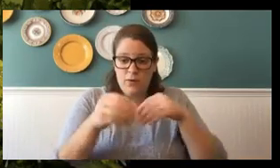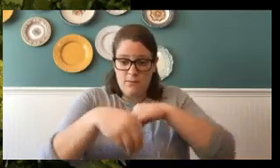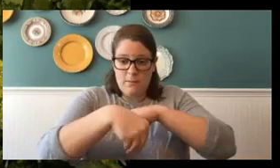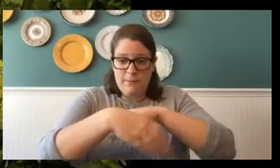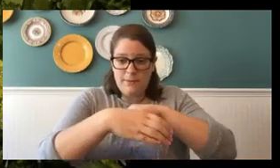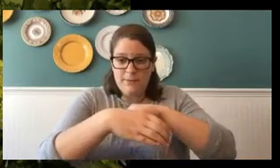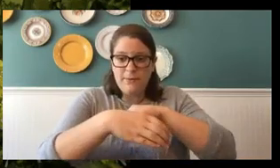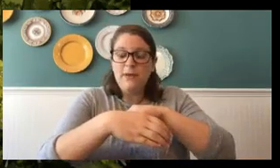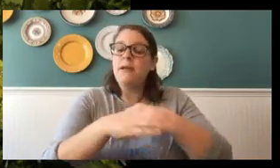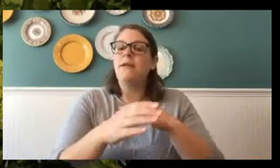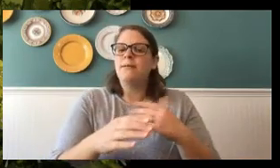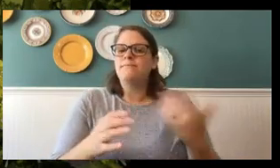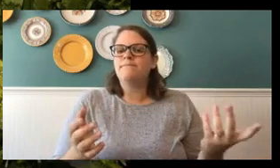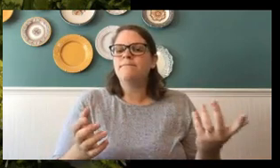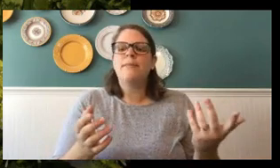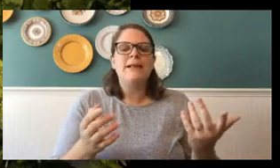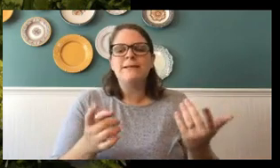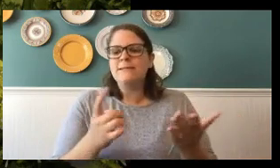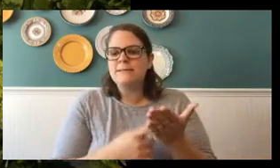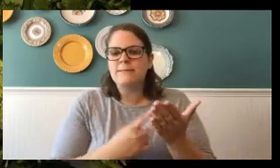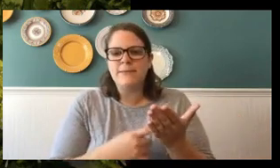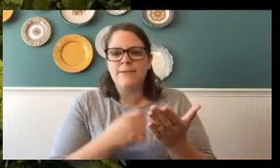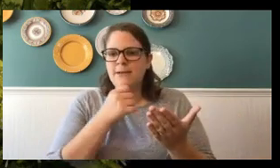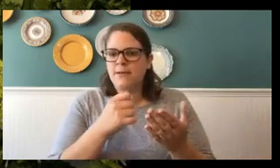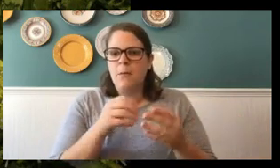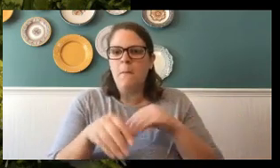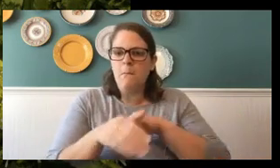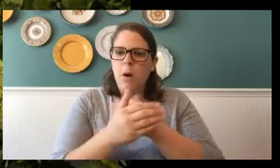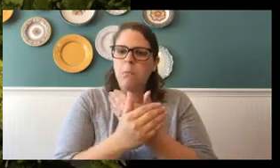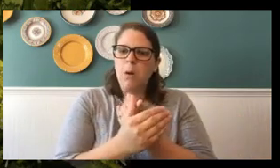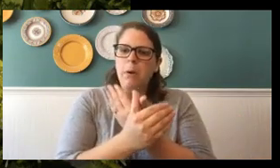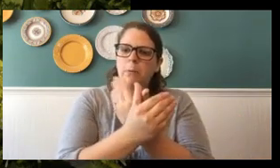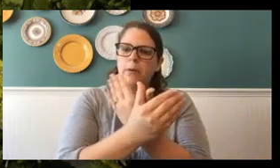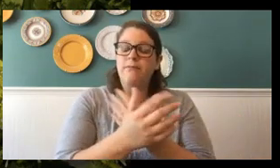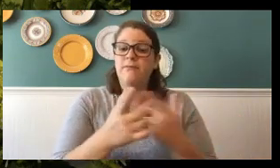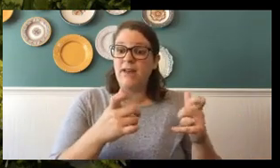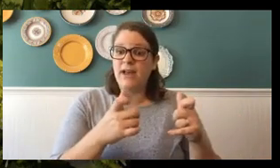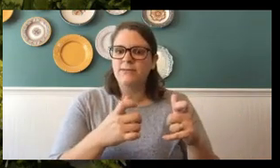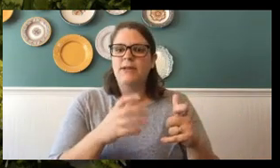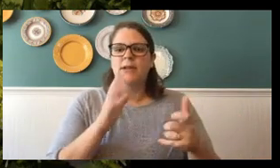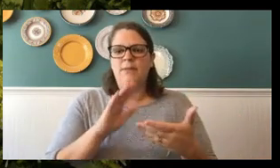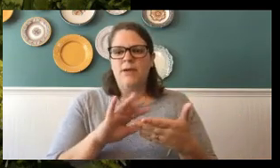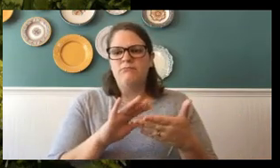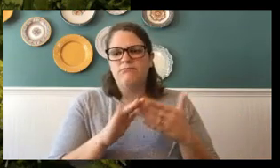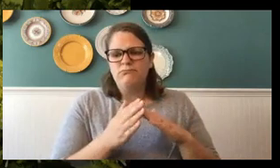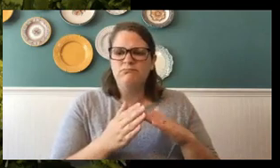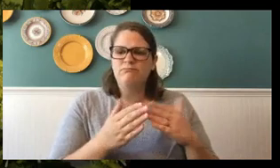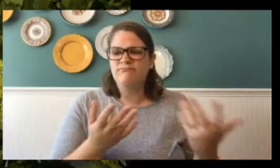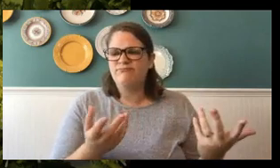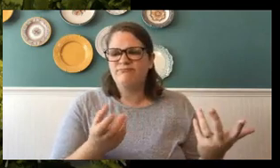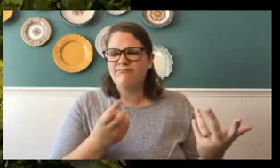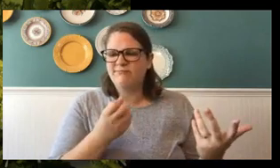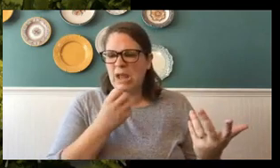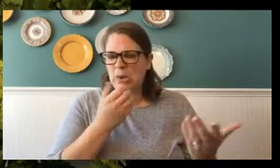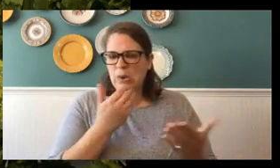time. And sometimes their wings could dry deformed. Or if anything is inhibiting that wing from drying, let's say something's in the